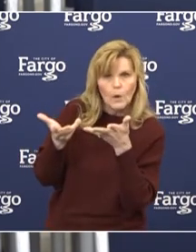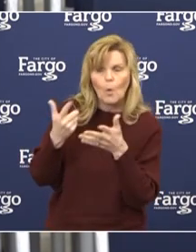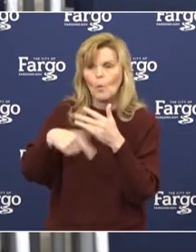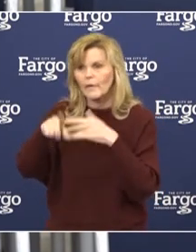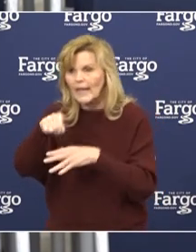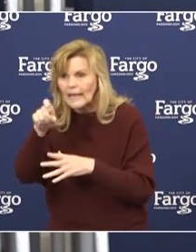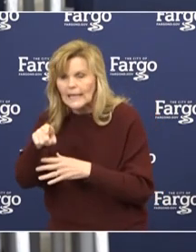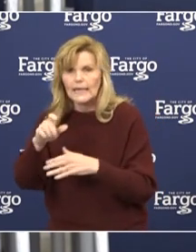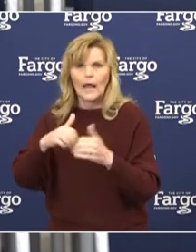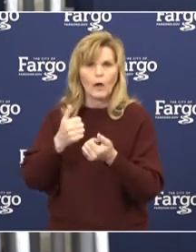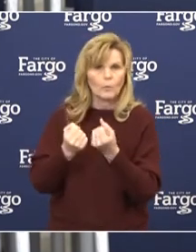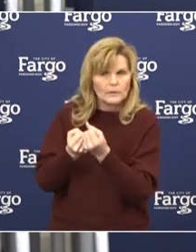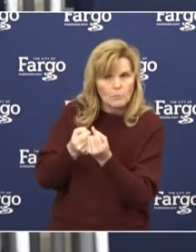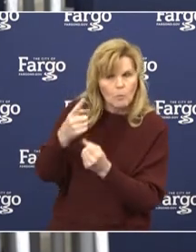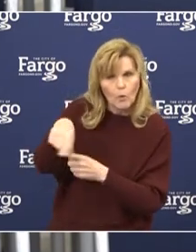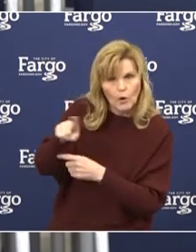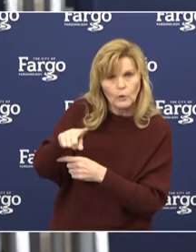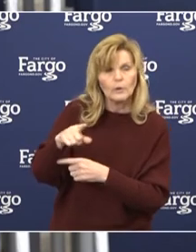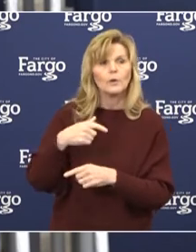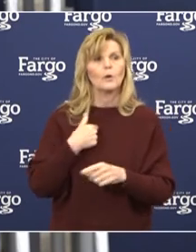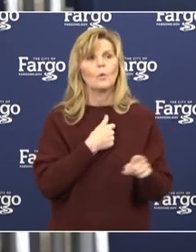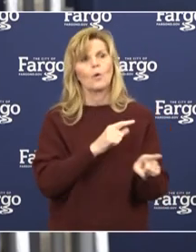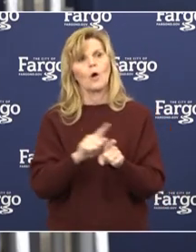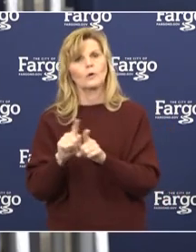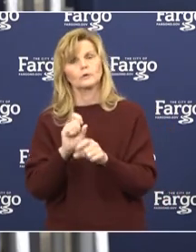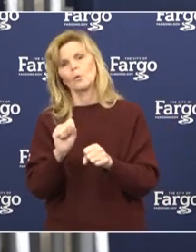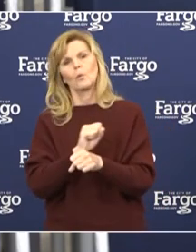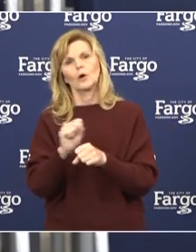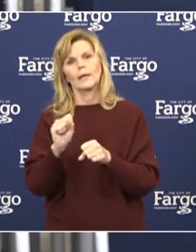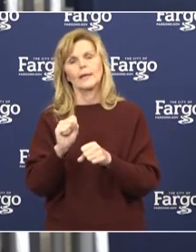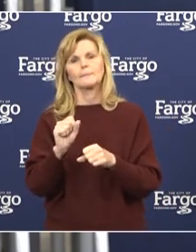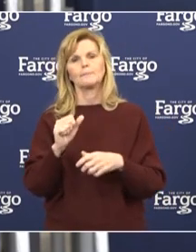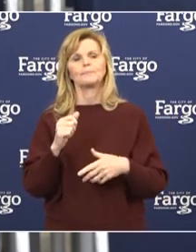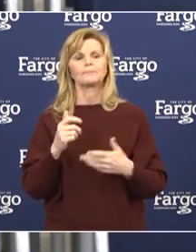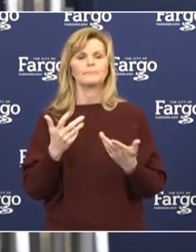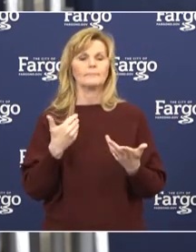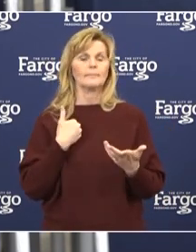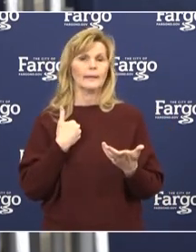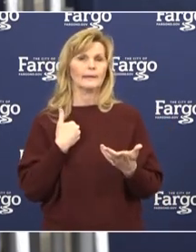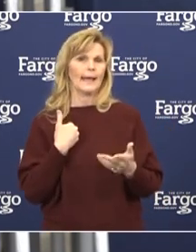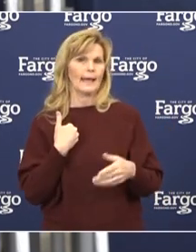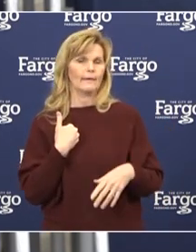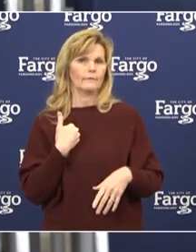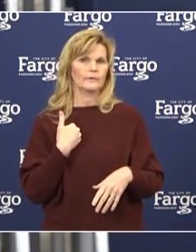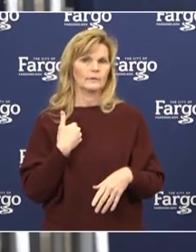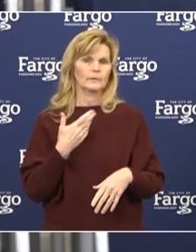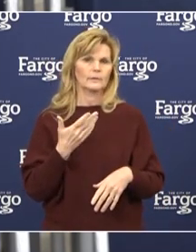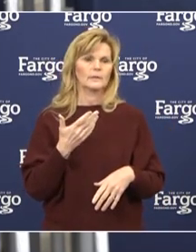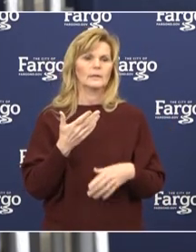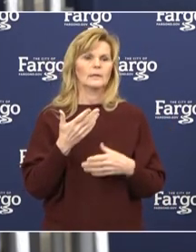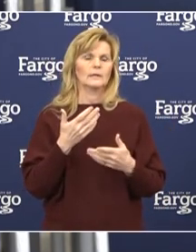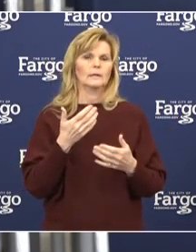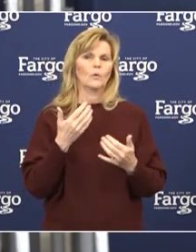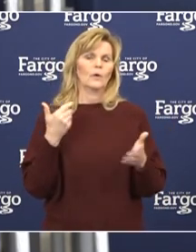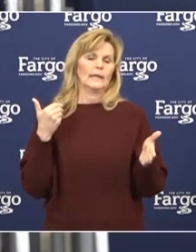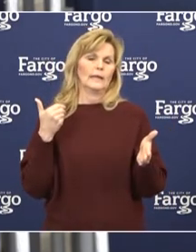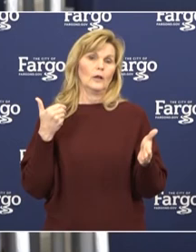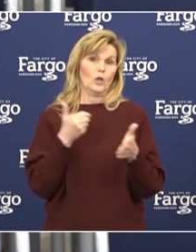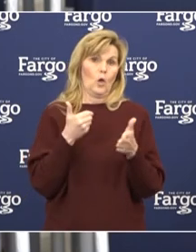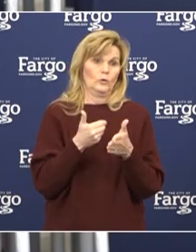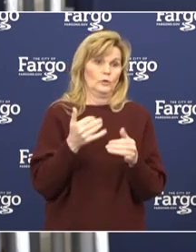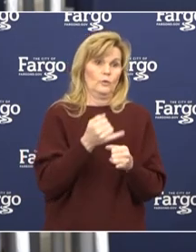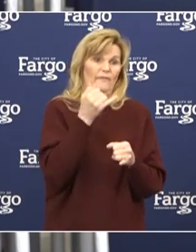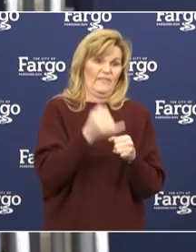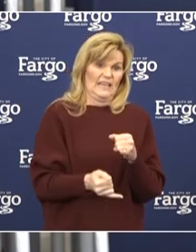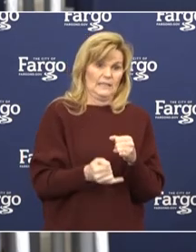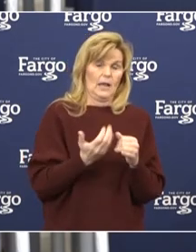on a regular basis. We're also working and have finalizing our plans